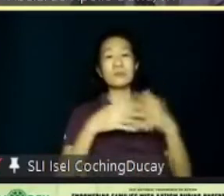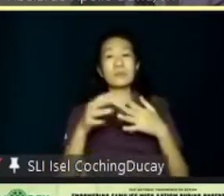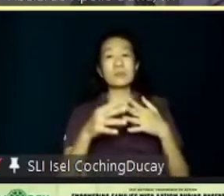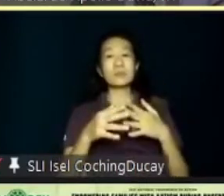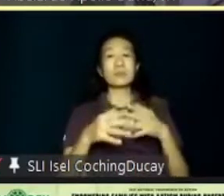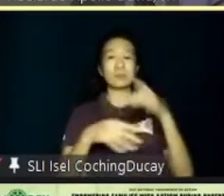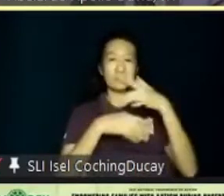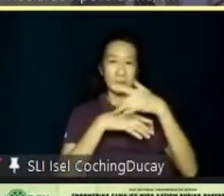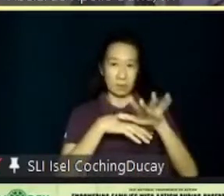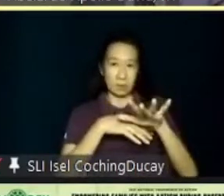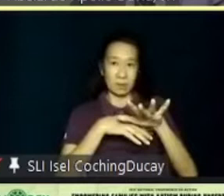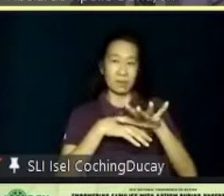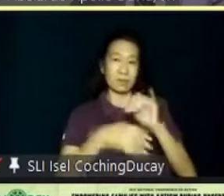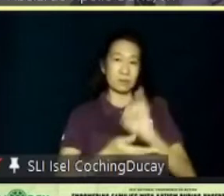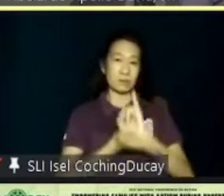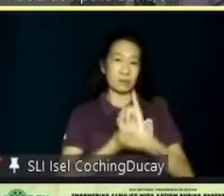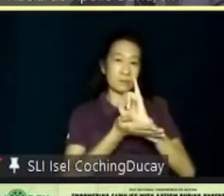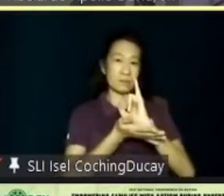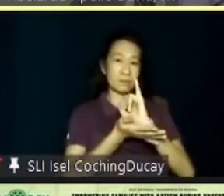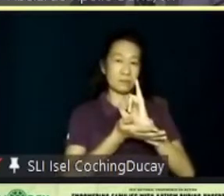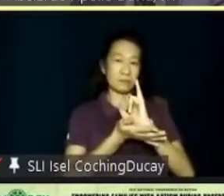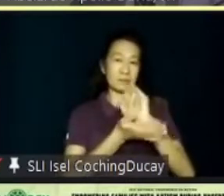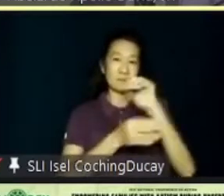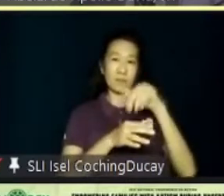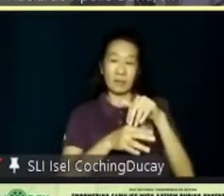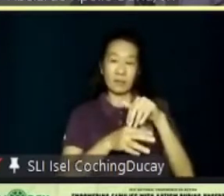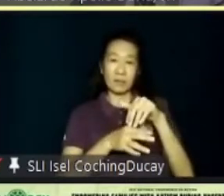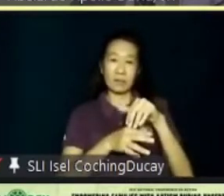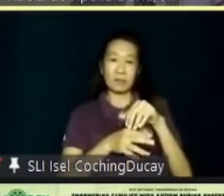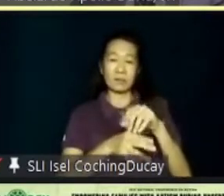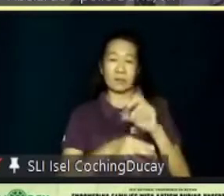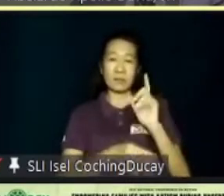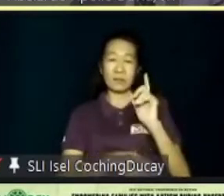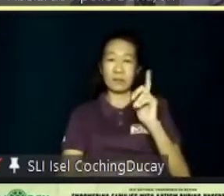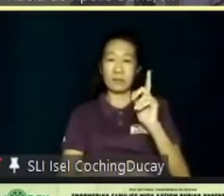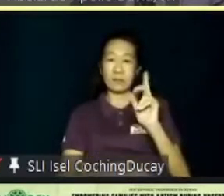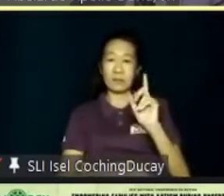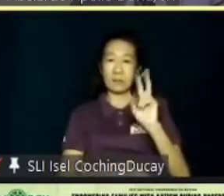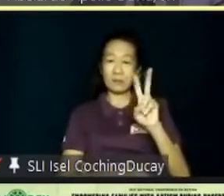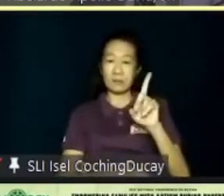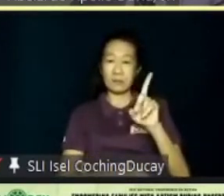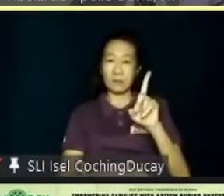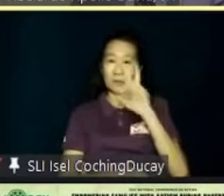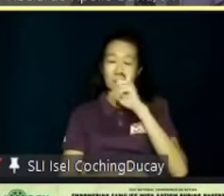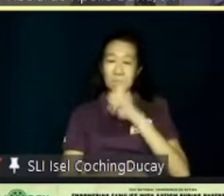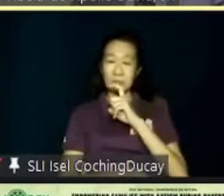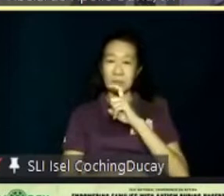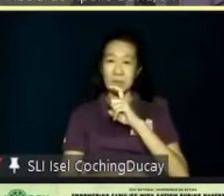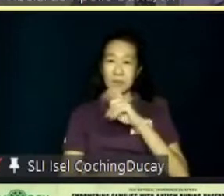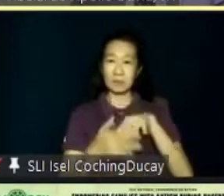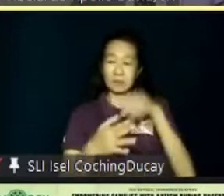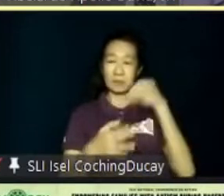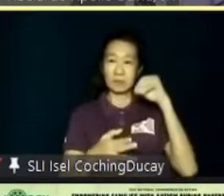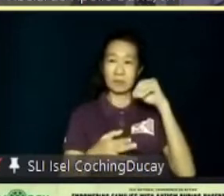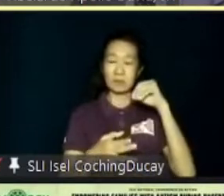early intervention. In the States, at 21 years old, students with disabilities exit the